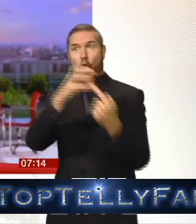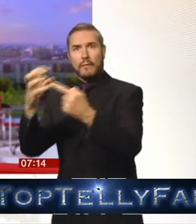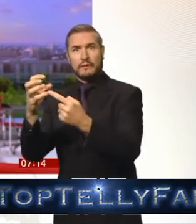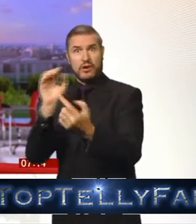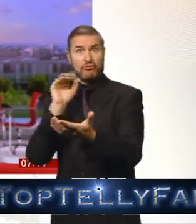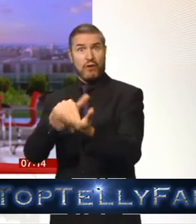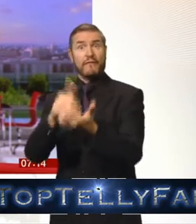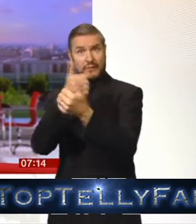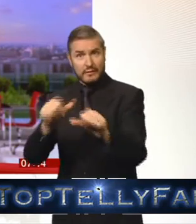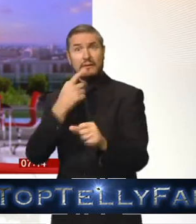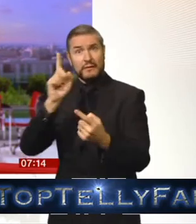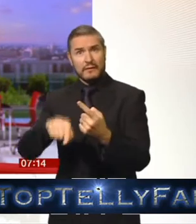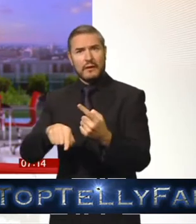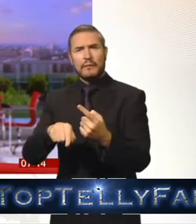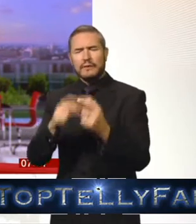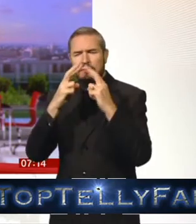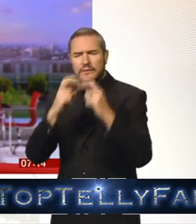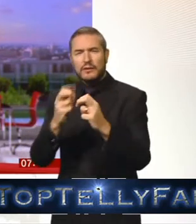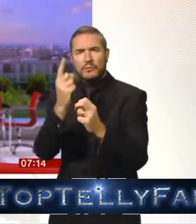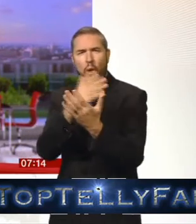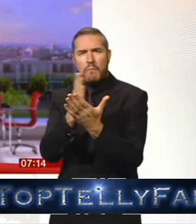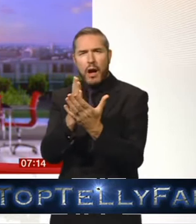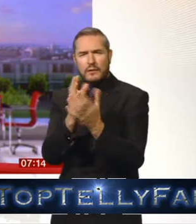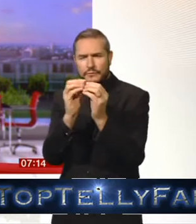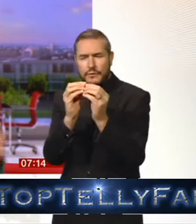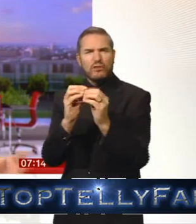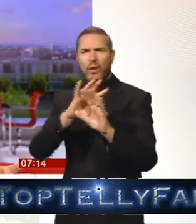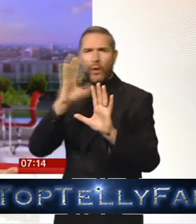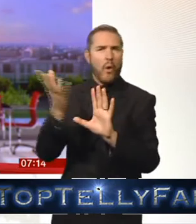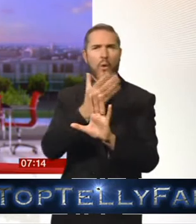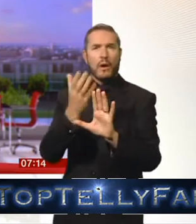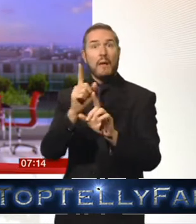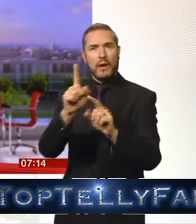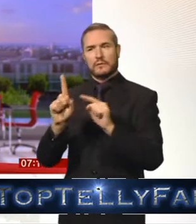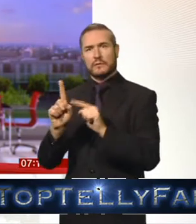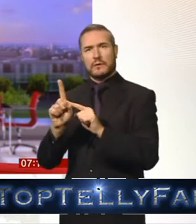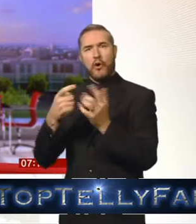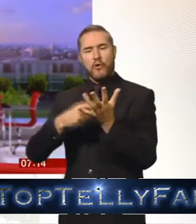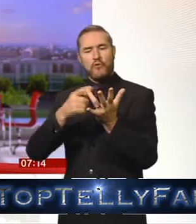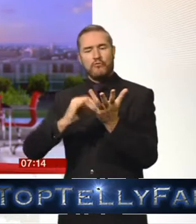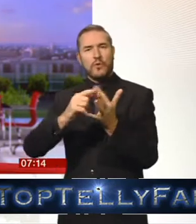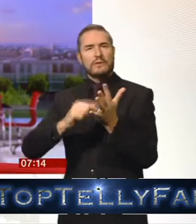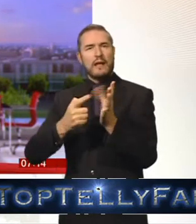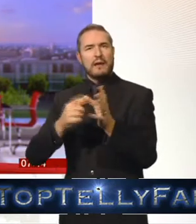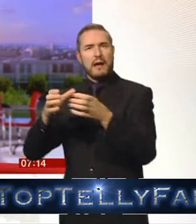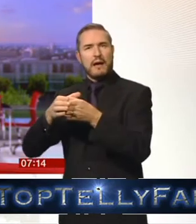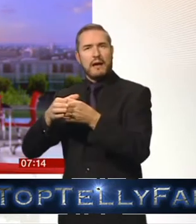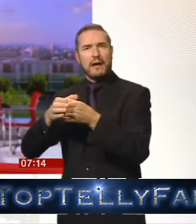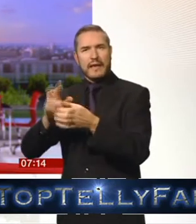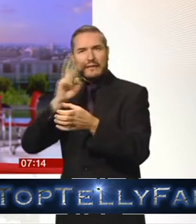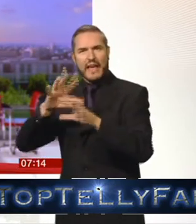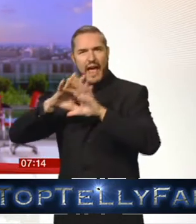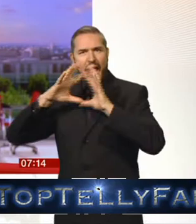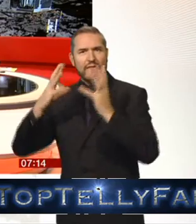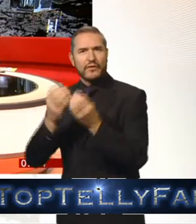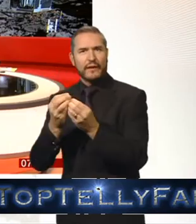it can only ever study a tiny part of the comet was Rosetta is going to be in orbit it's going to be able to see the entire thing so